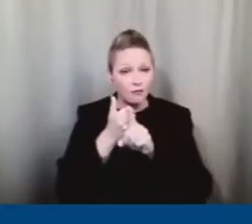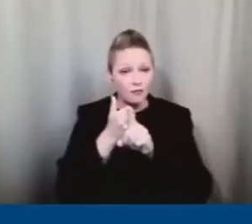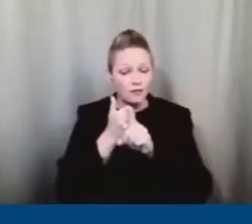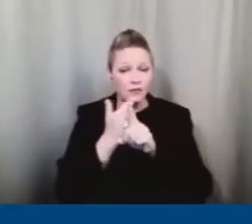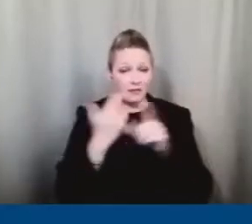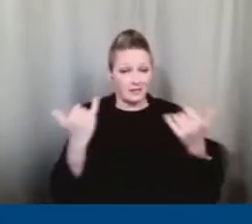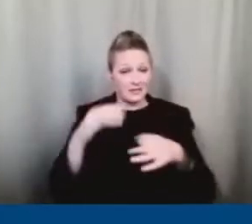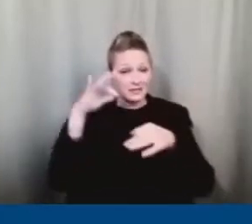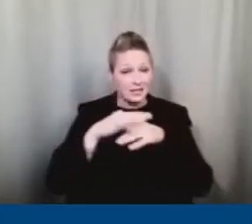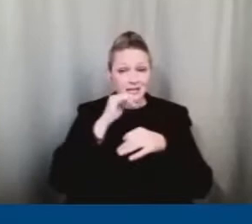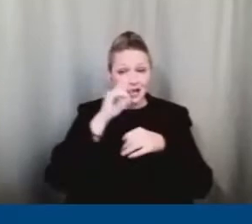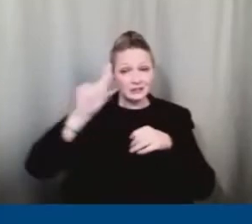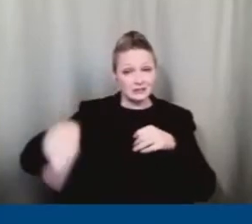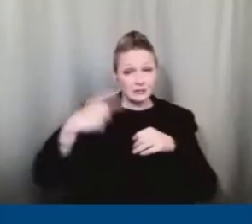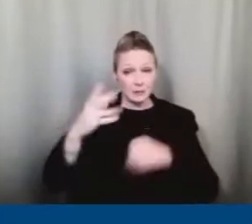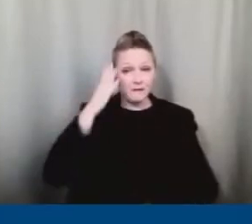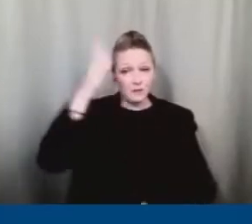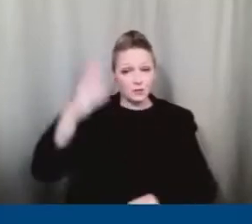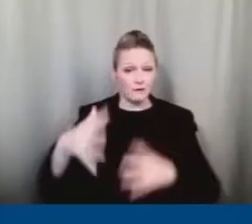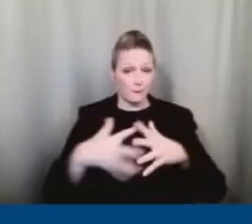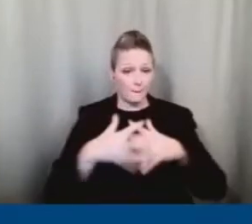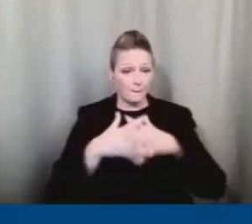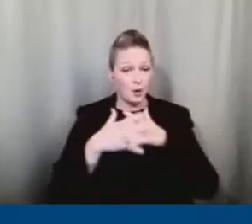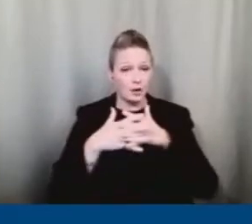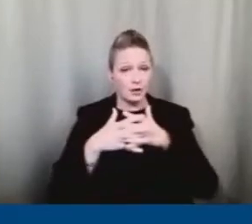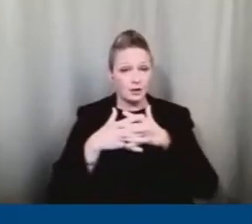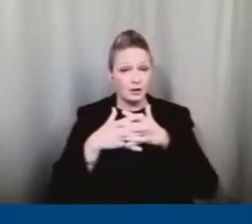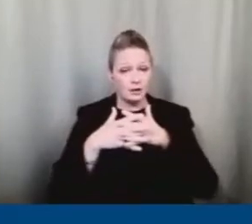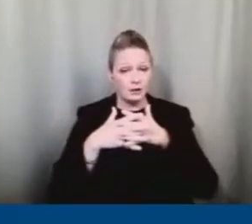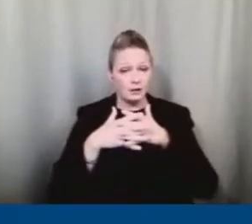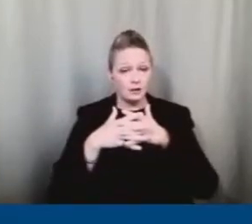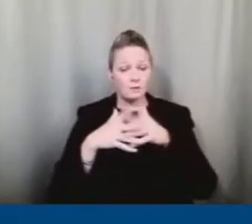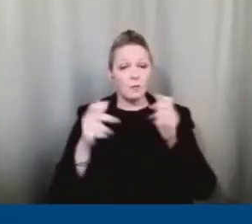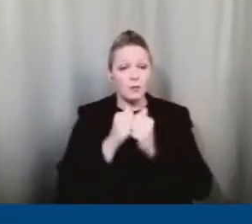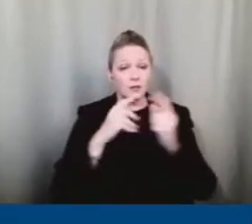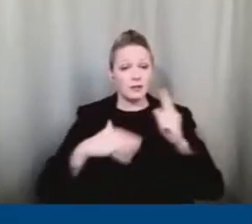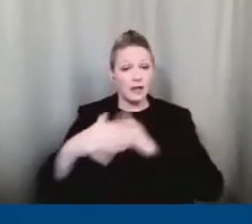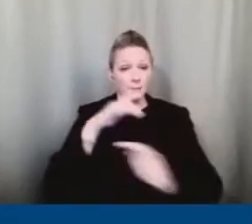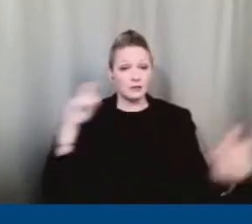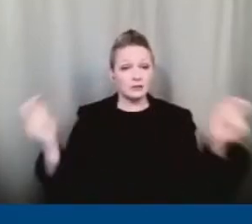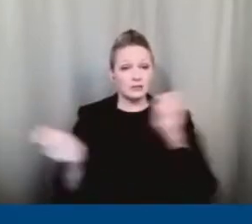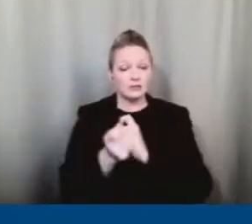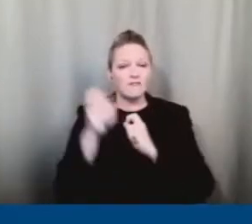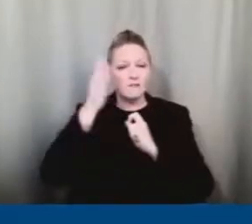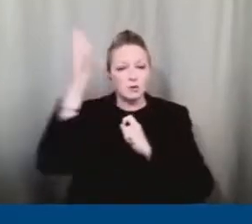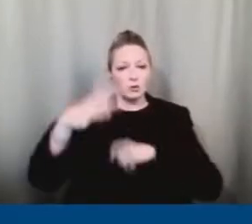not just about the future of America, but with climate change, the future of the earth.